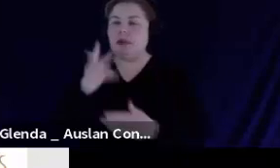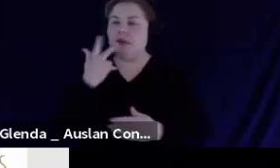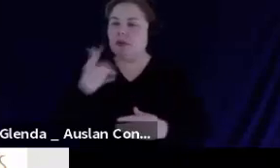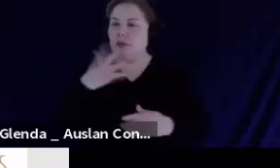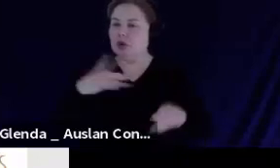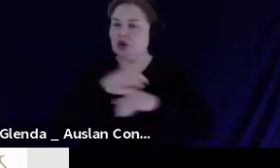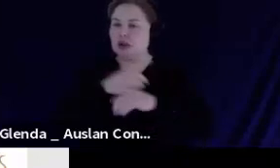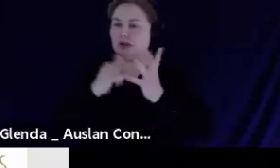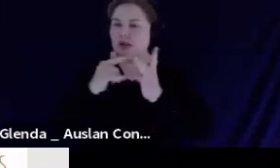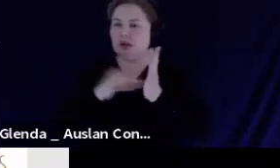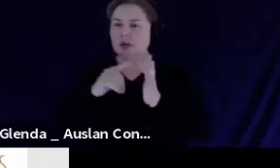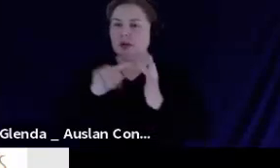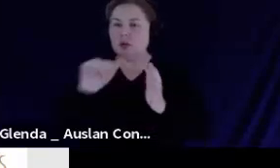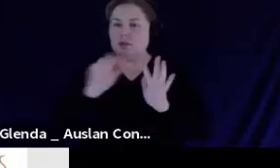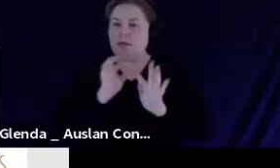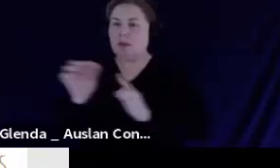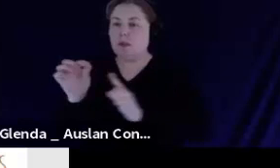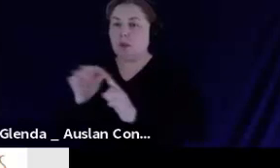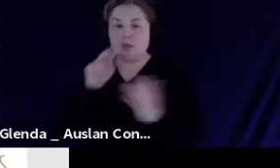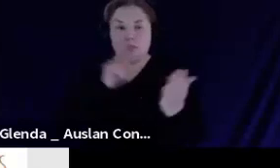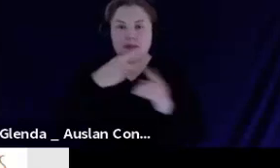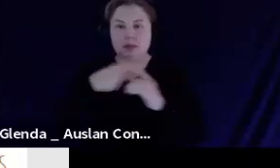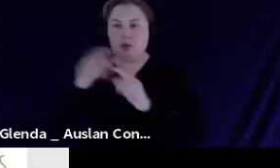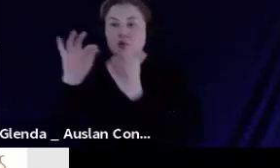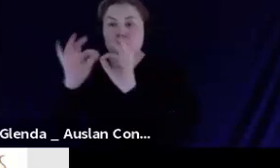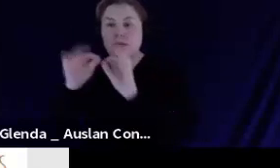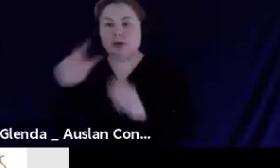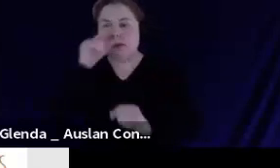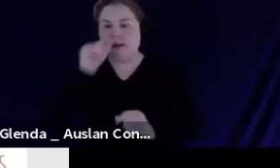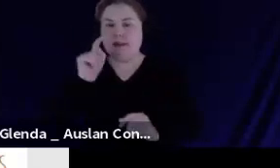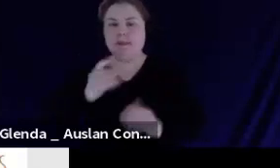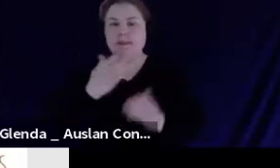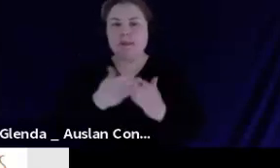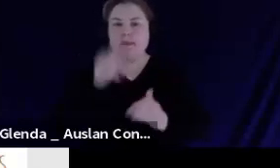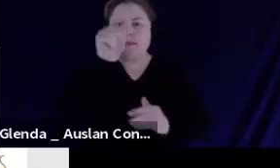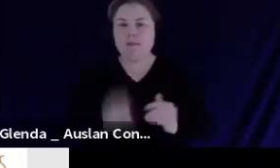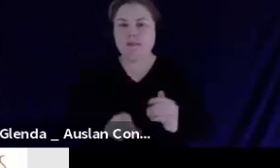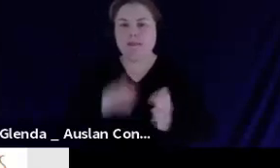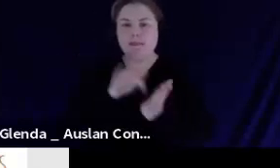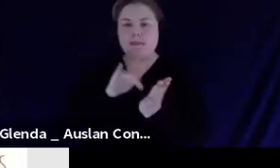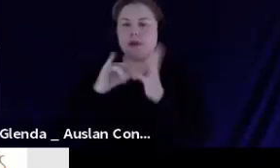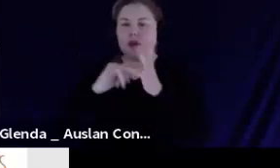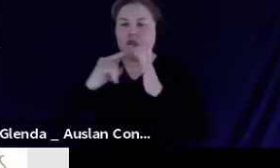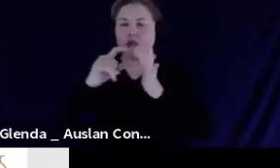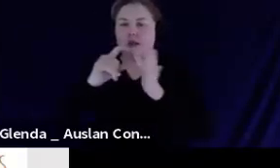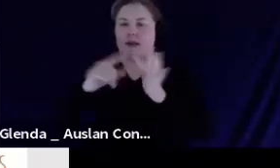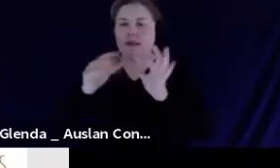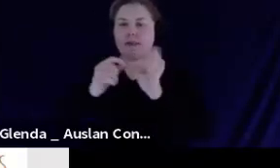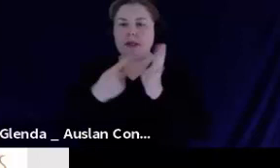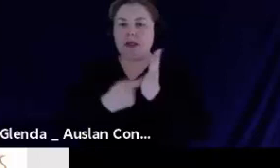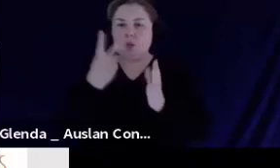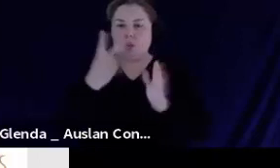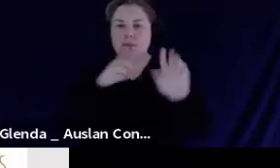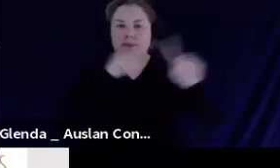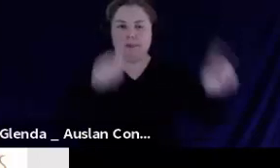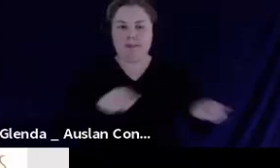and the interpreter, you can click on the sidebar in between the two images or in between the